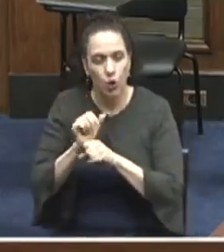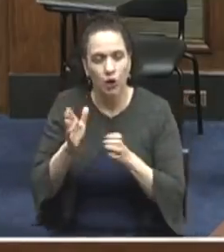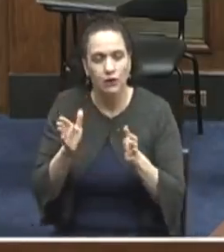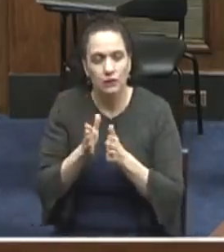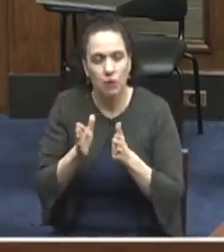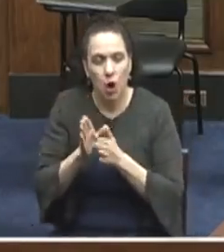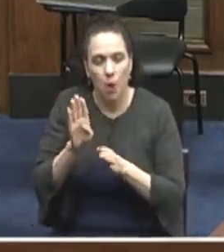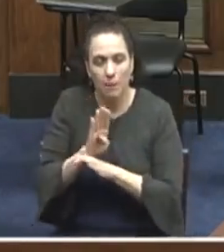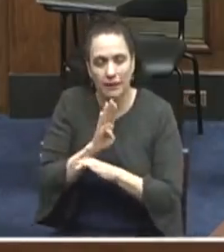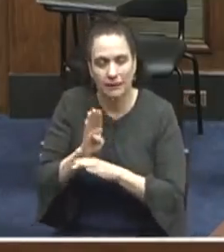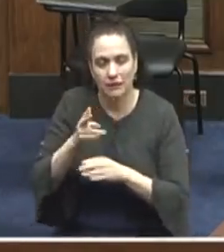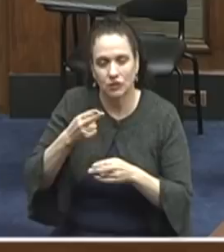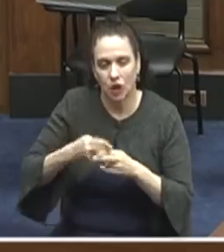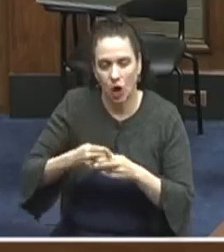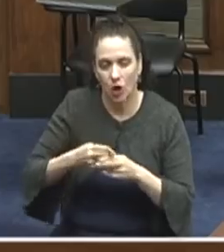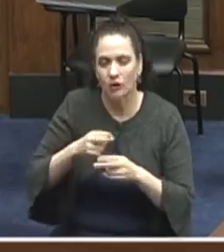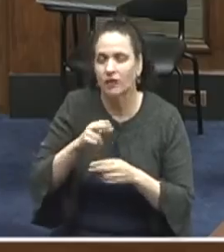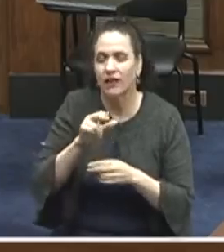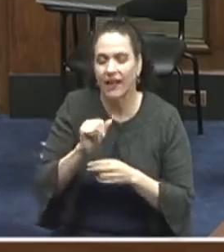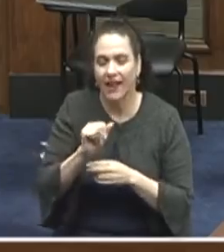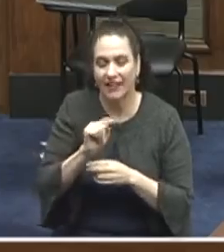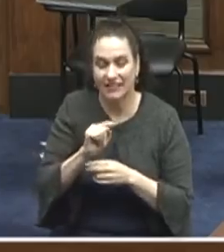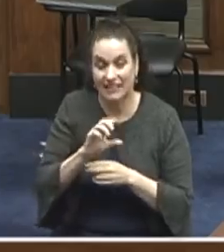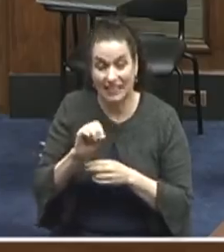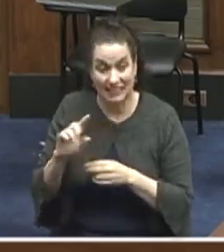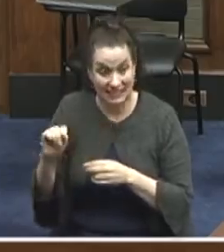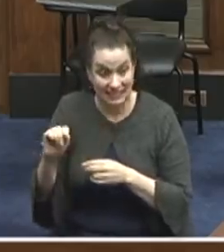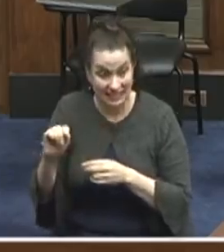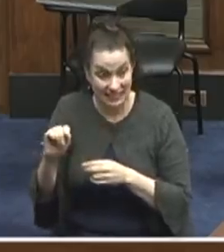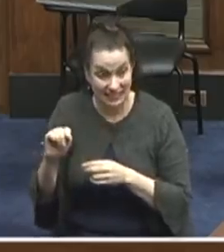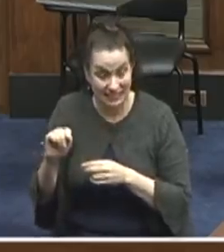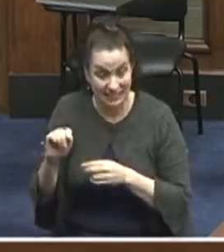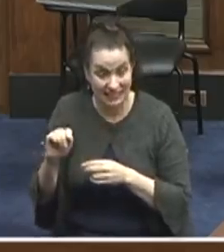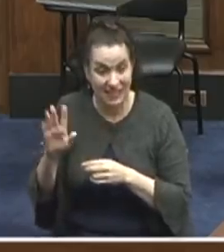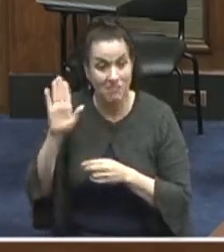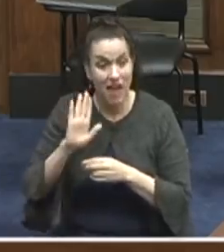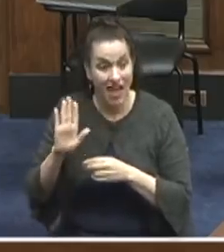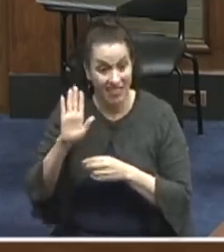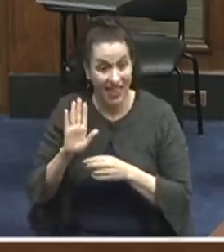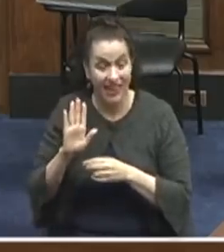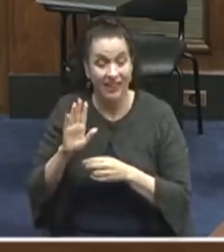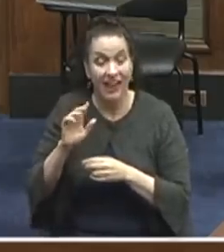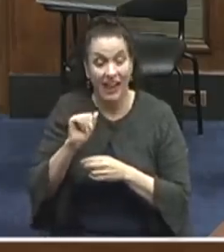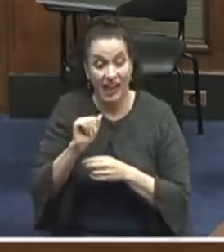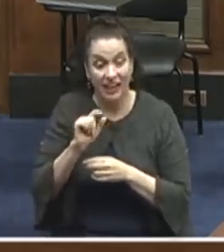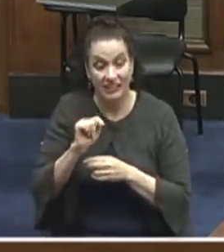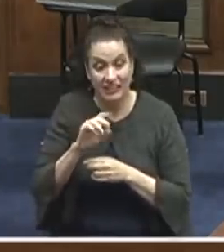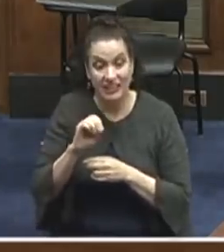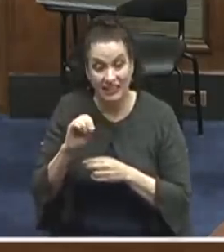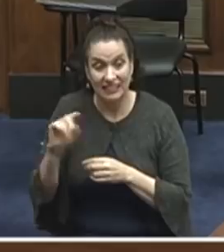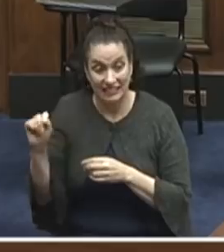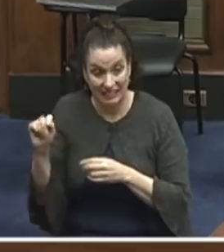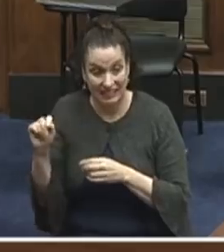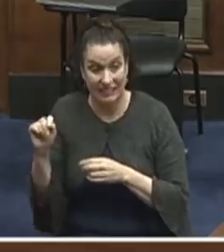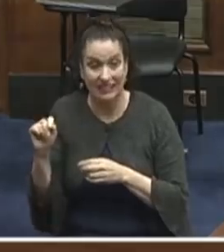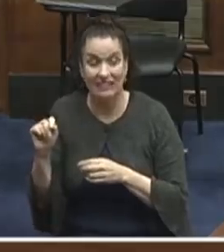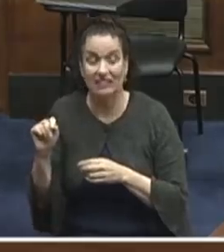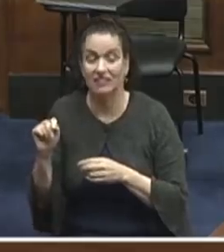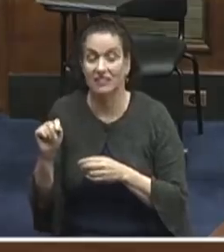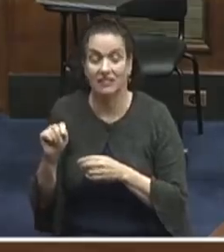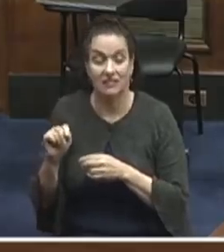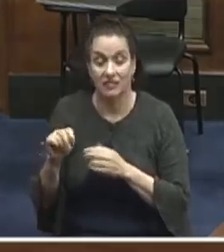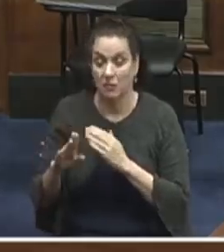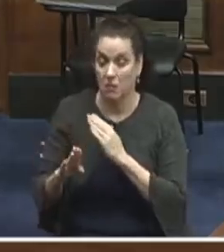AT&T. AT&T was prohibited by the law that was passed by Democrats and